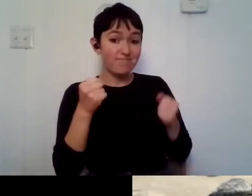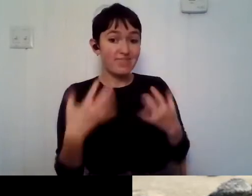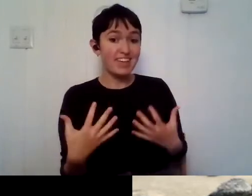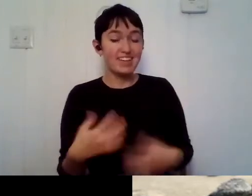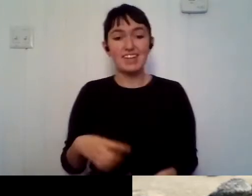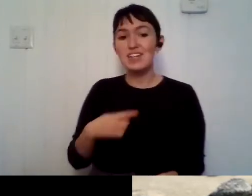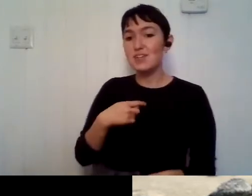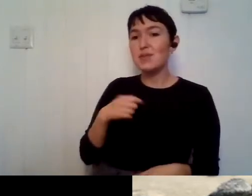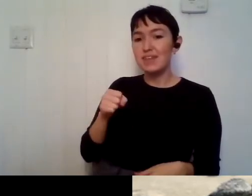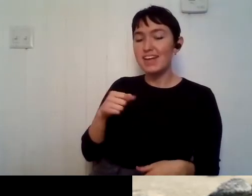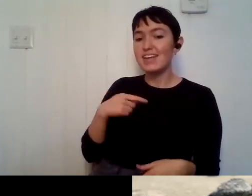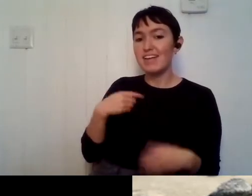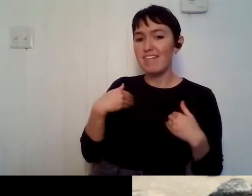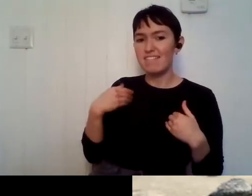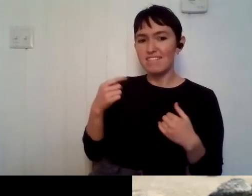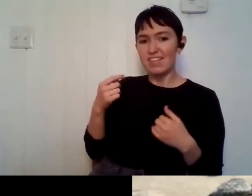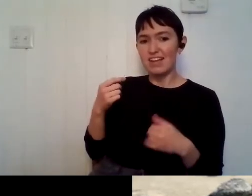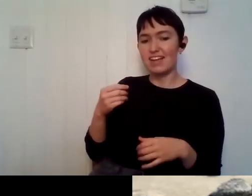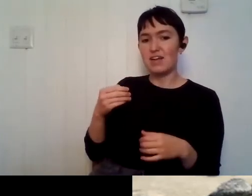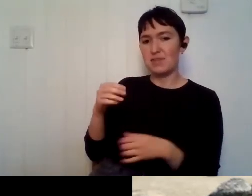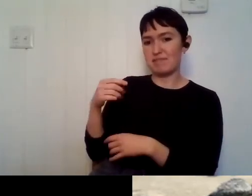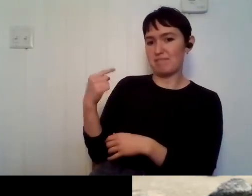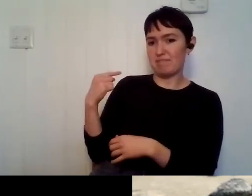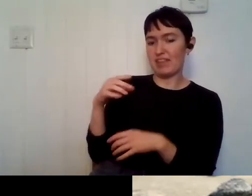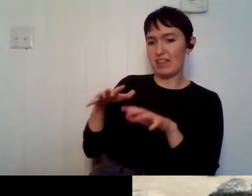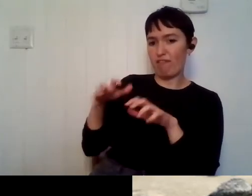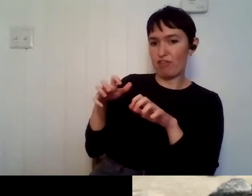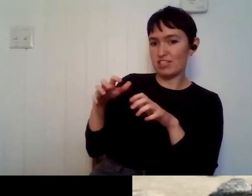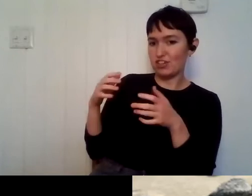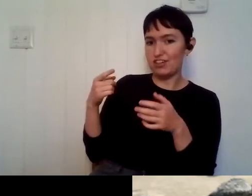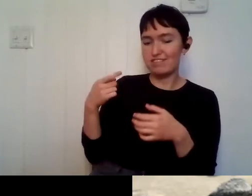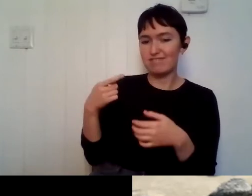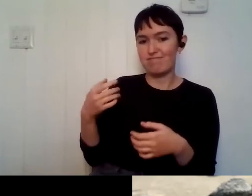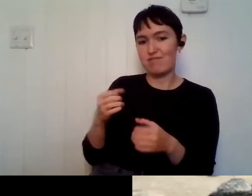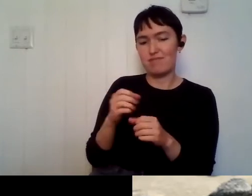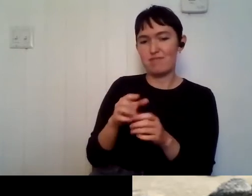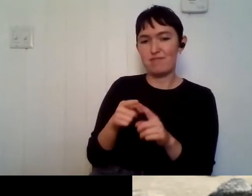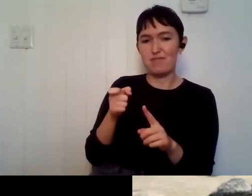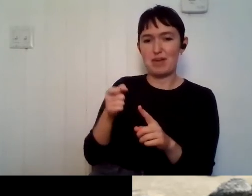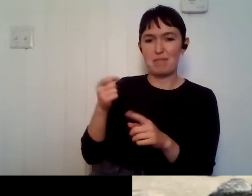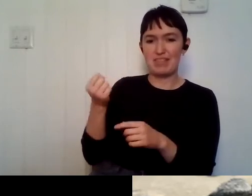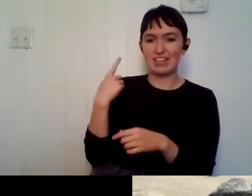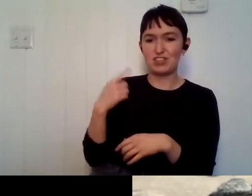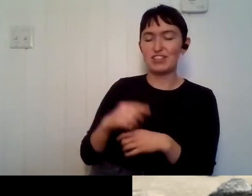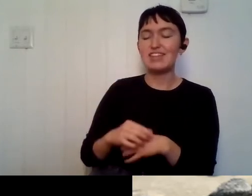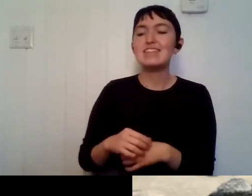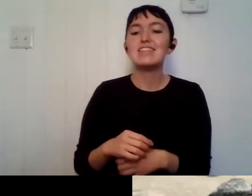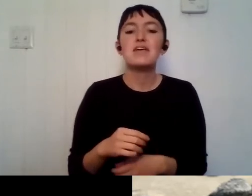it's a molt, uh, that I have in the freezer from last year. Anyway, uh, I should, this is rapid fire, Sarah. Have you seen a shark?